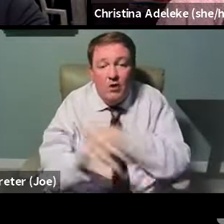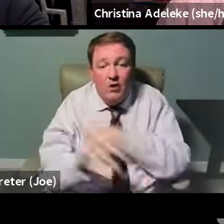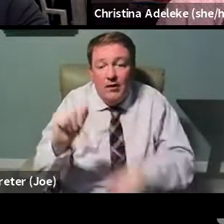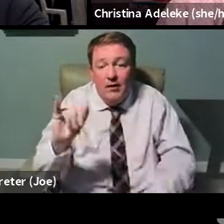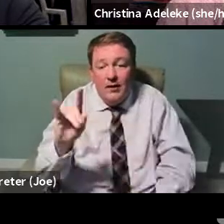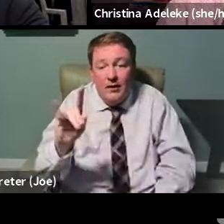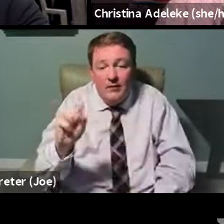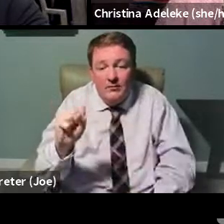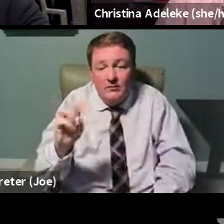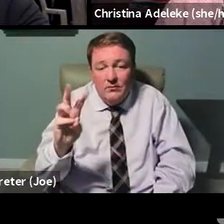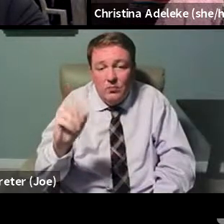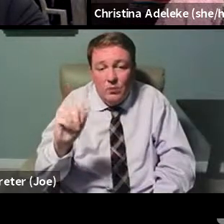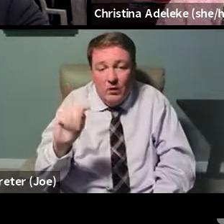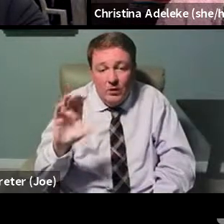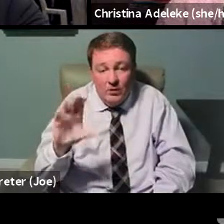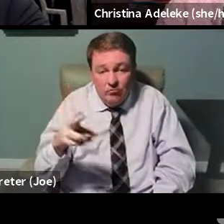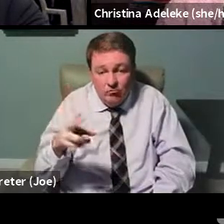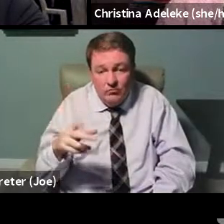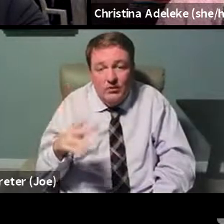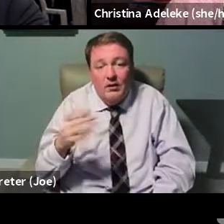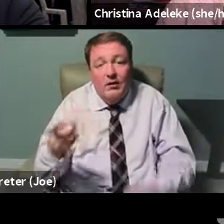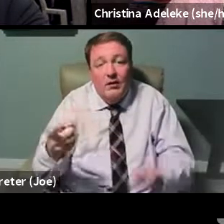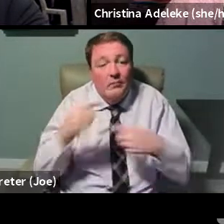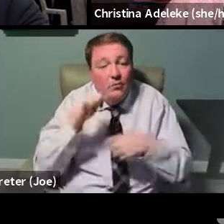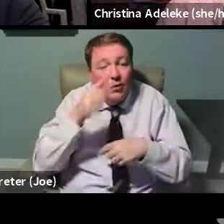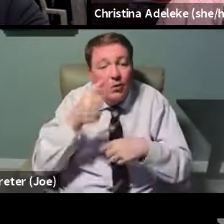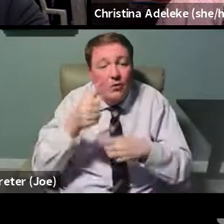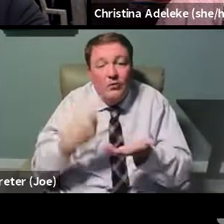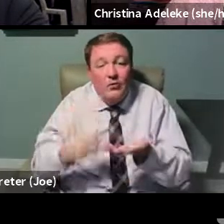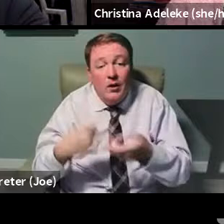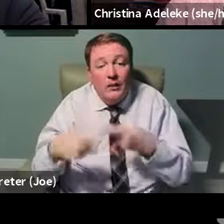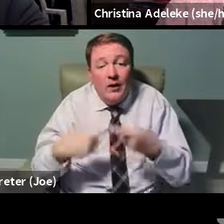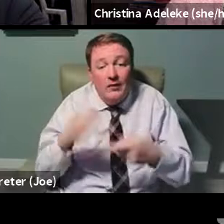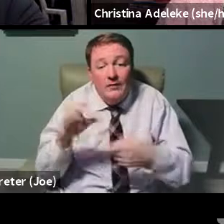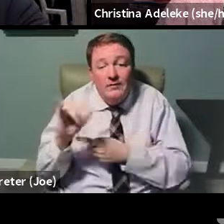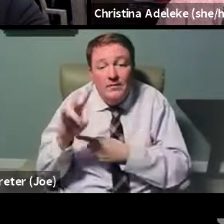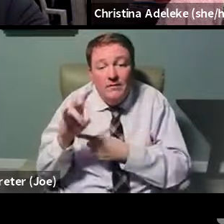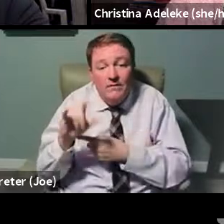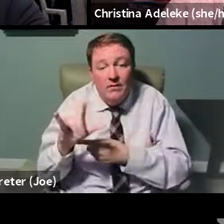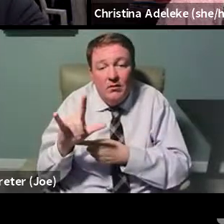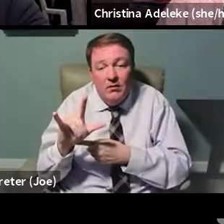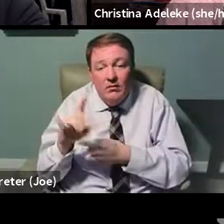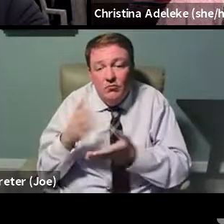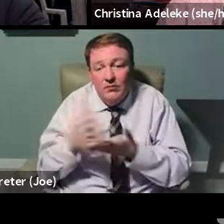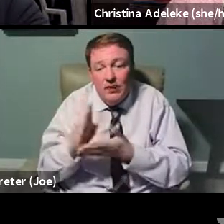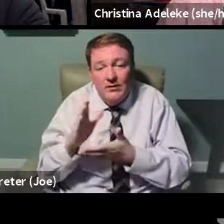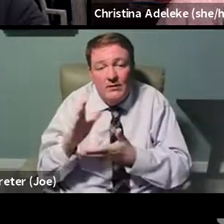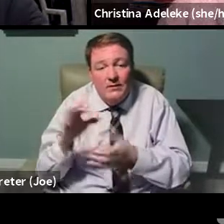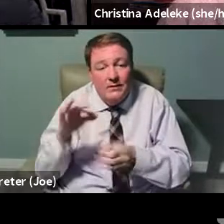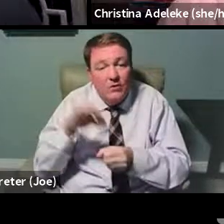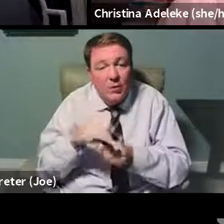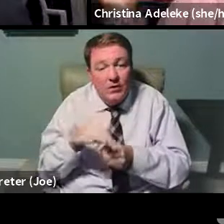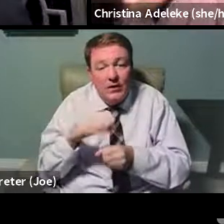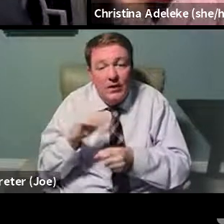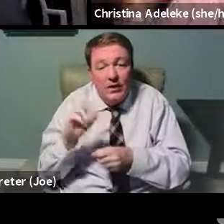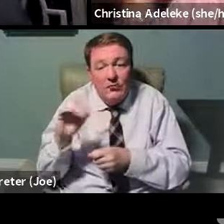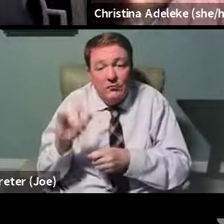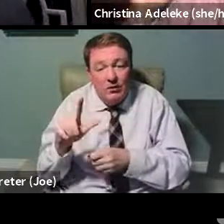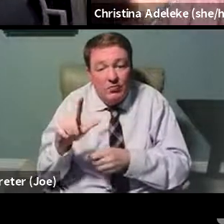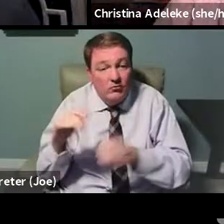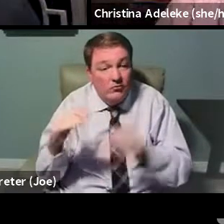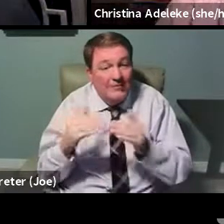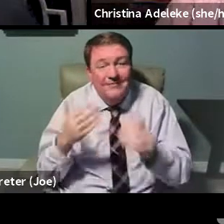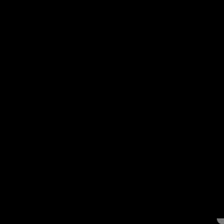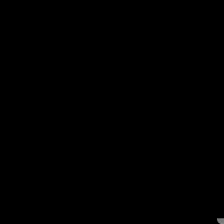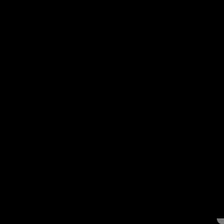back tomorrow as we discuss civil rights, voting, and racial justice. Take care, everybody. Bye. Thank you. Good night.